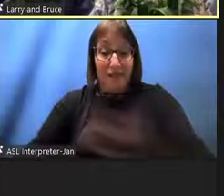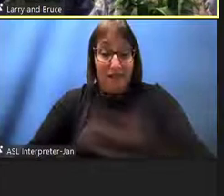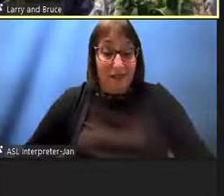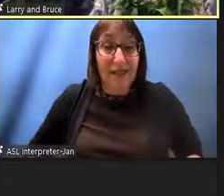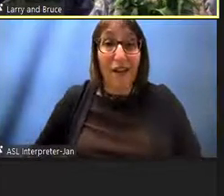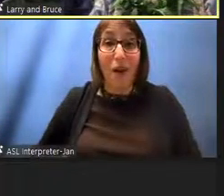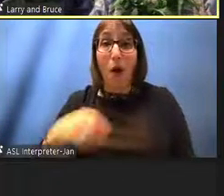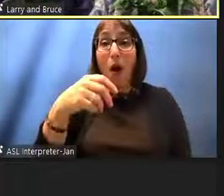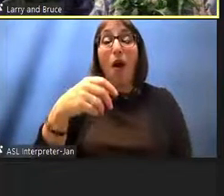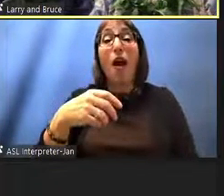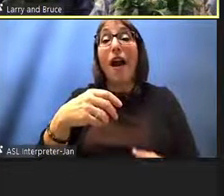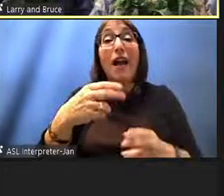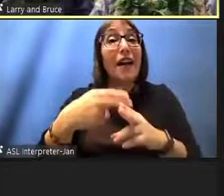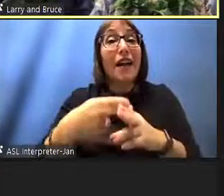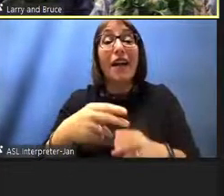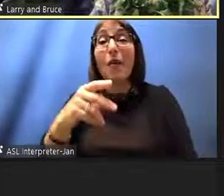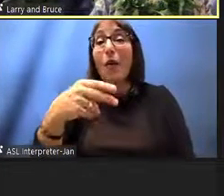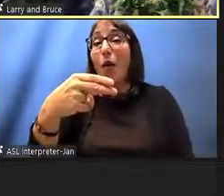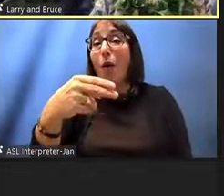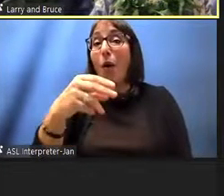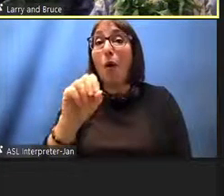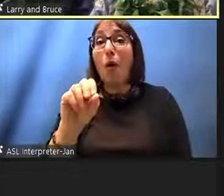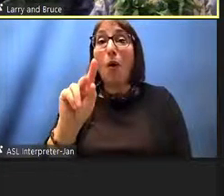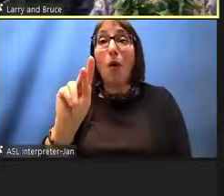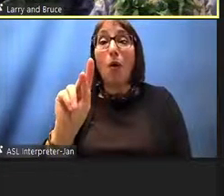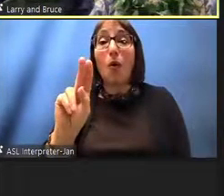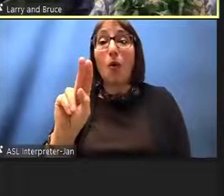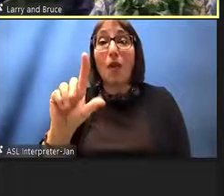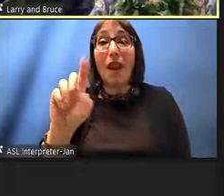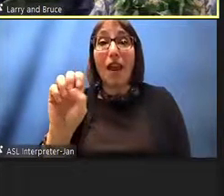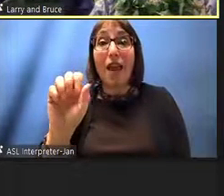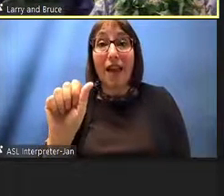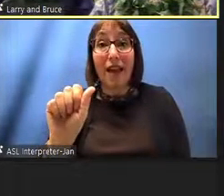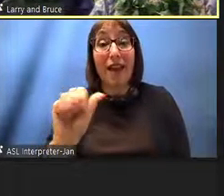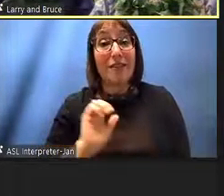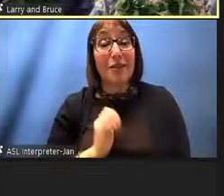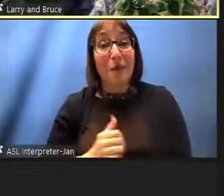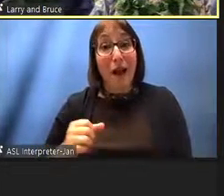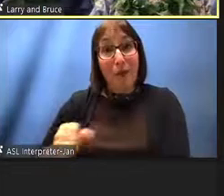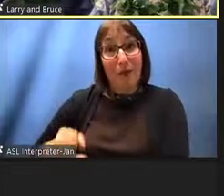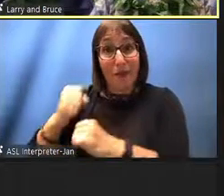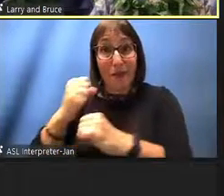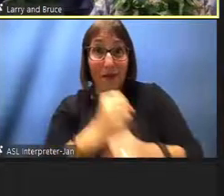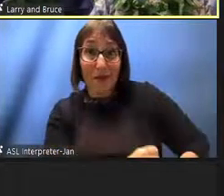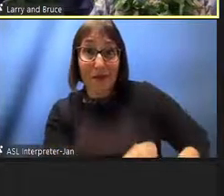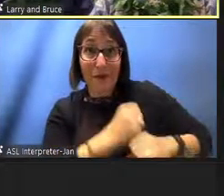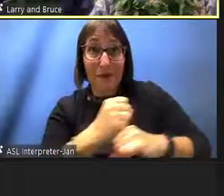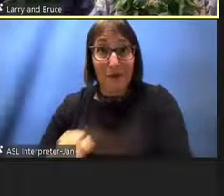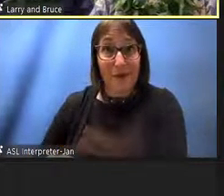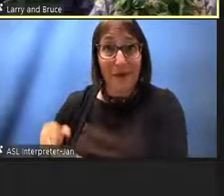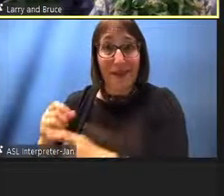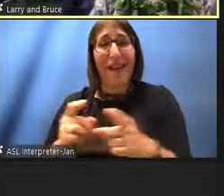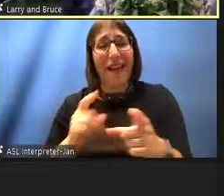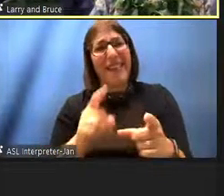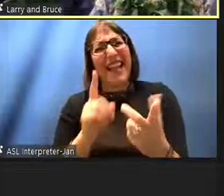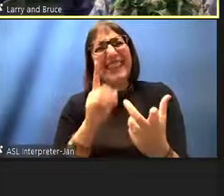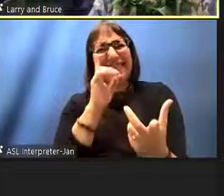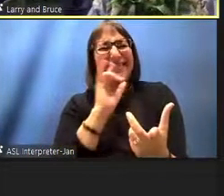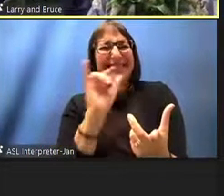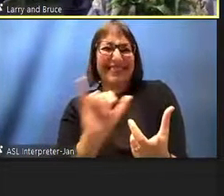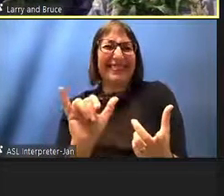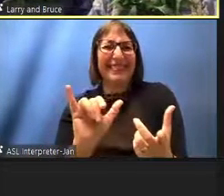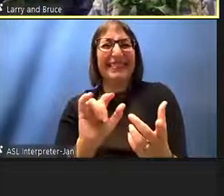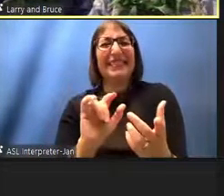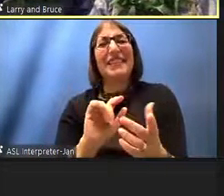so our canoe that we'll be talking about this evening or using the metaphor of this canoe for the